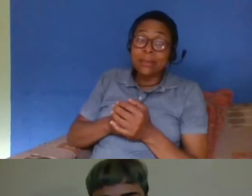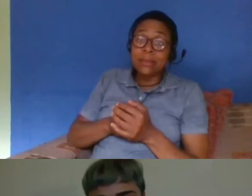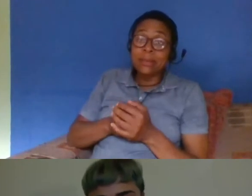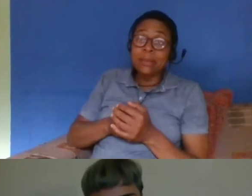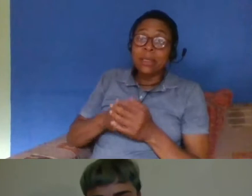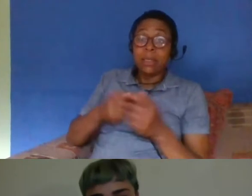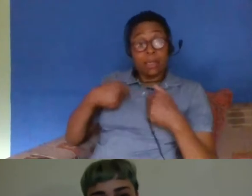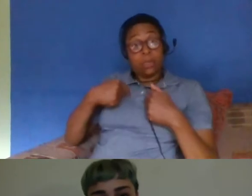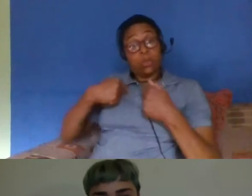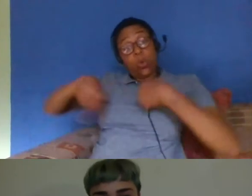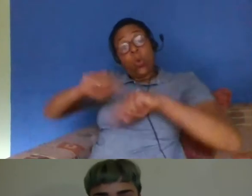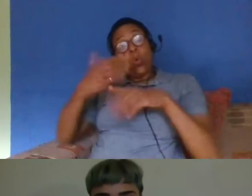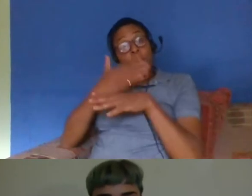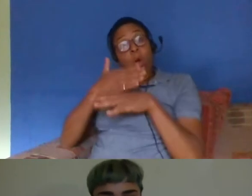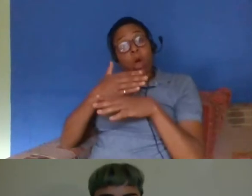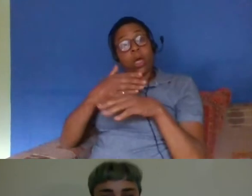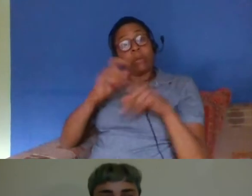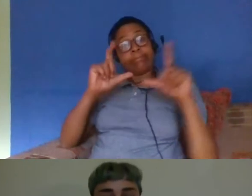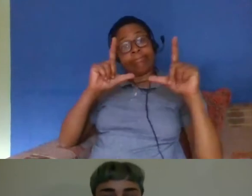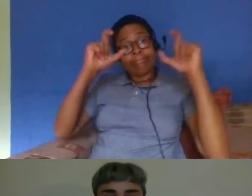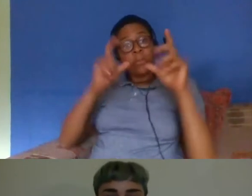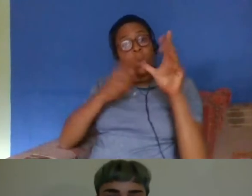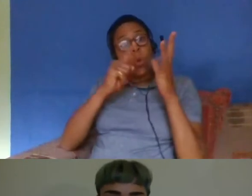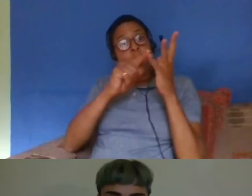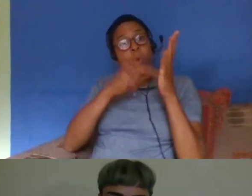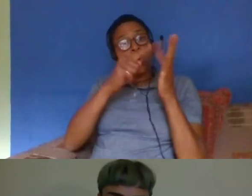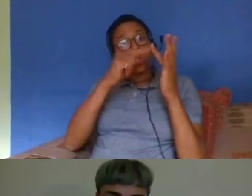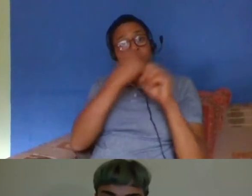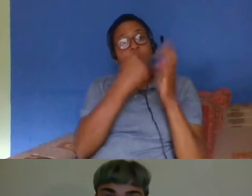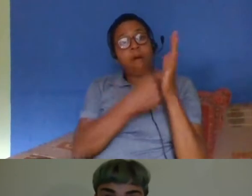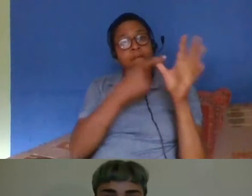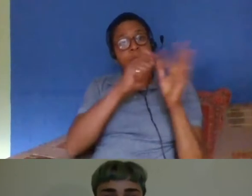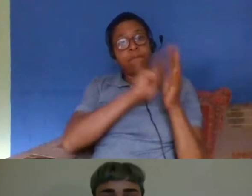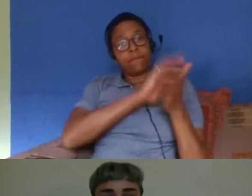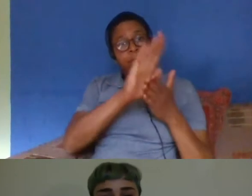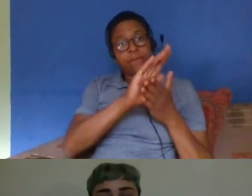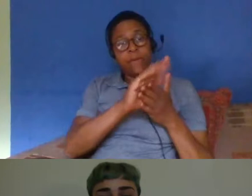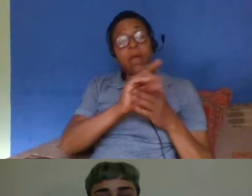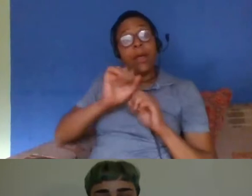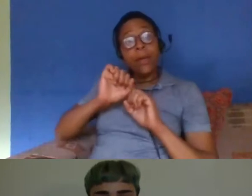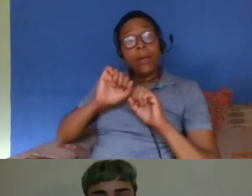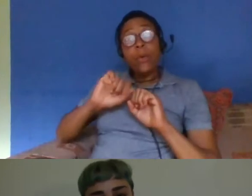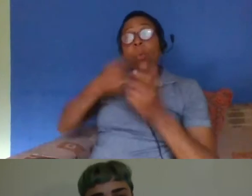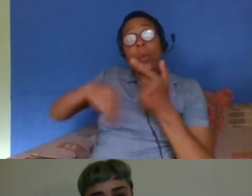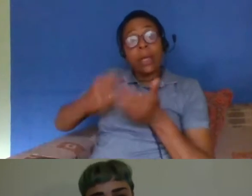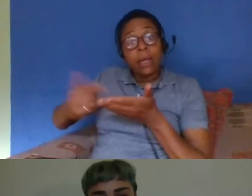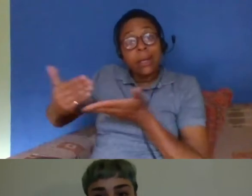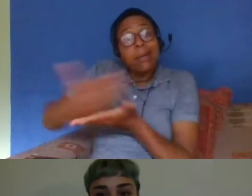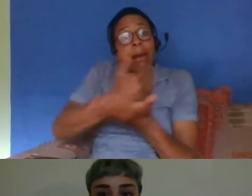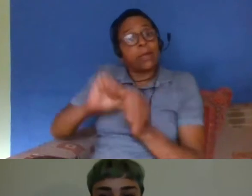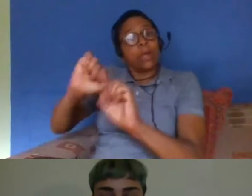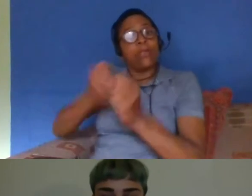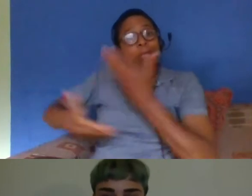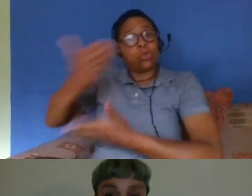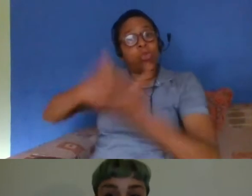autograph we have an archive you know those people's stories that they've shared with us and and they are part of the historical record even if it wasn't